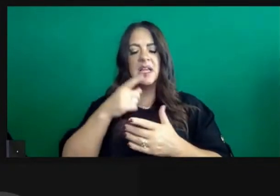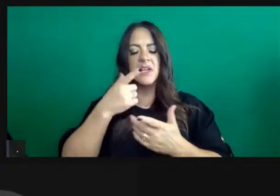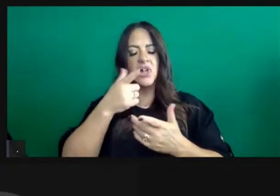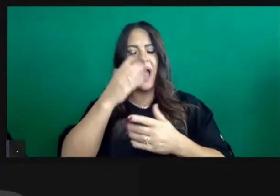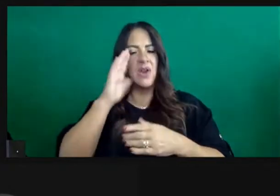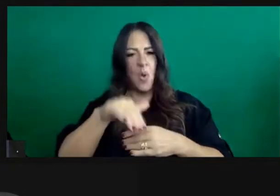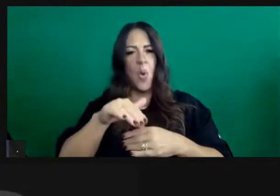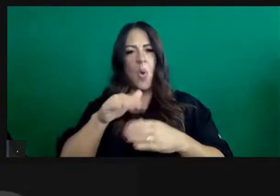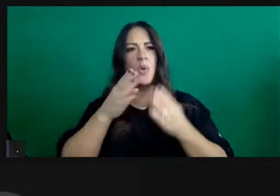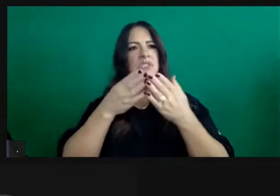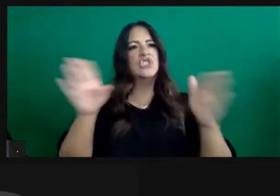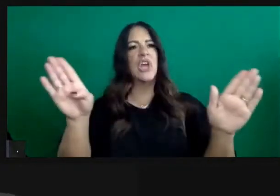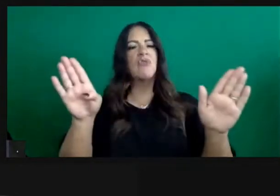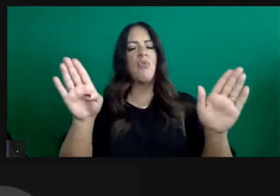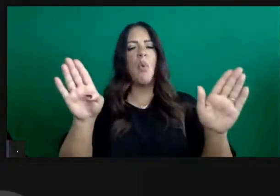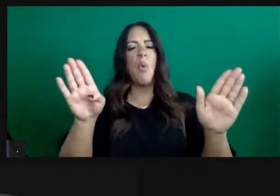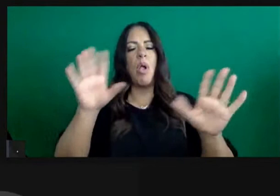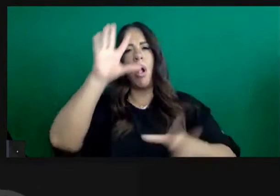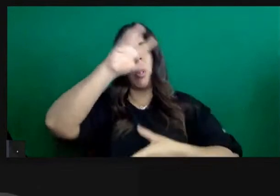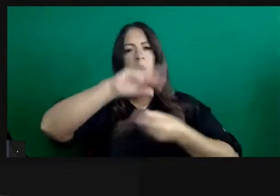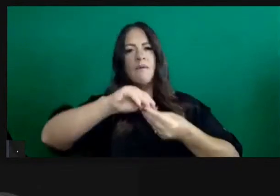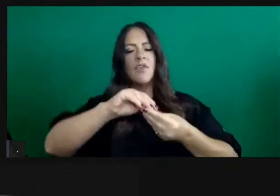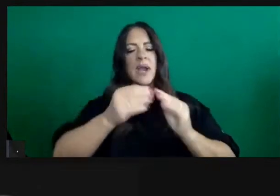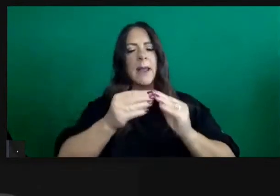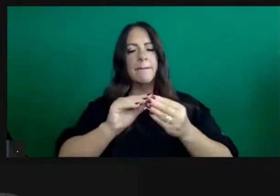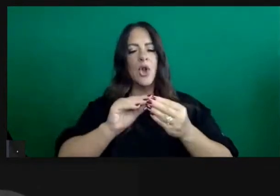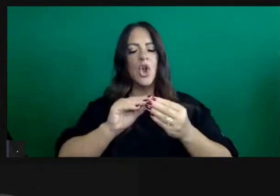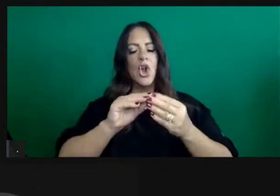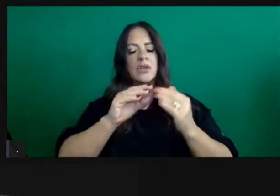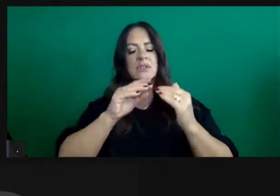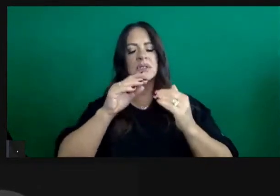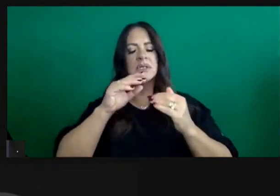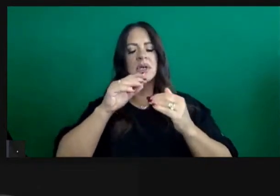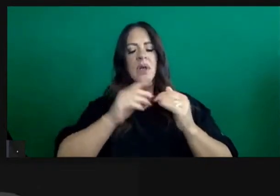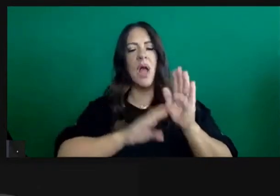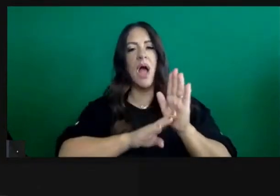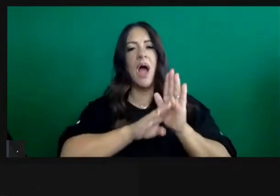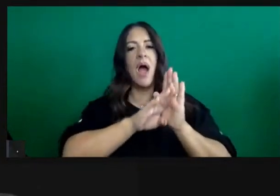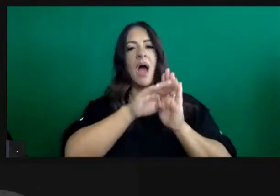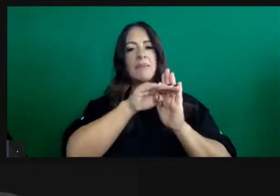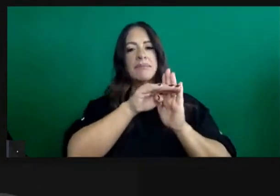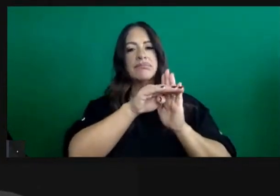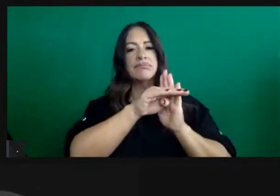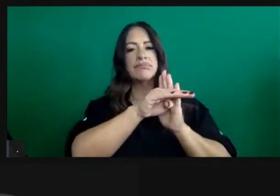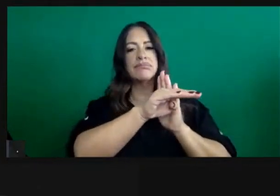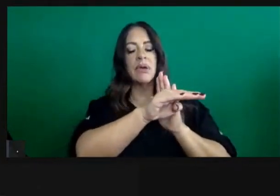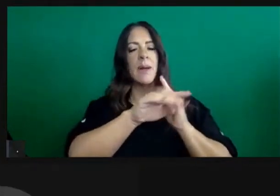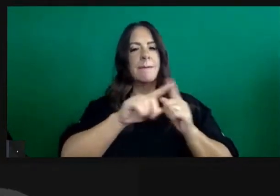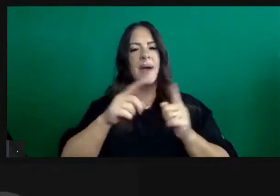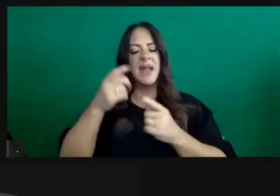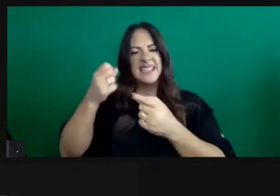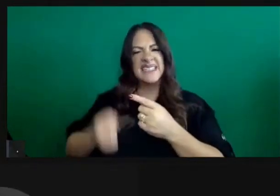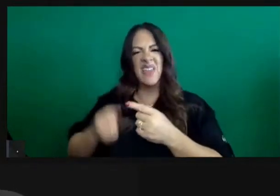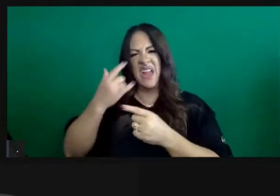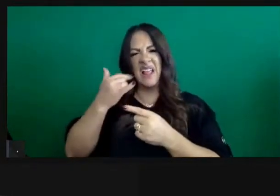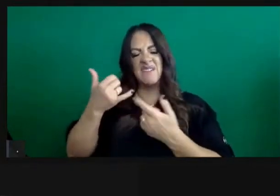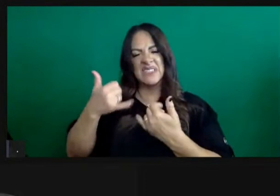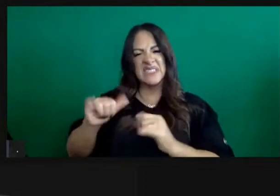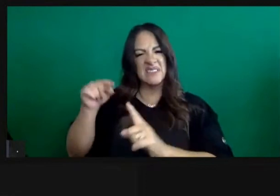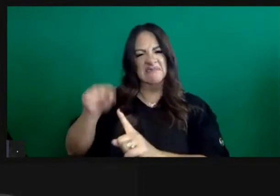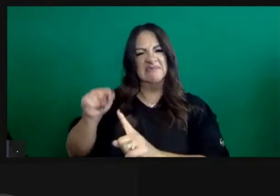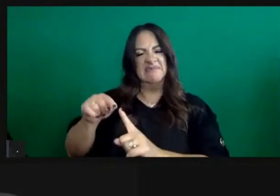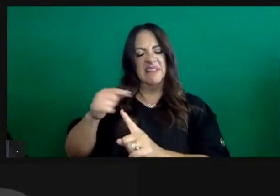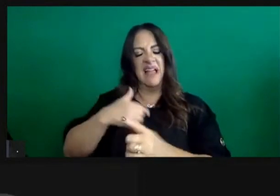in elsewhere in the state, but you know, what is it about Southern California and the hospital situation and capacity situation right now that